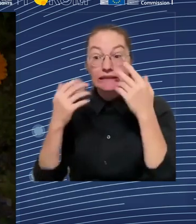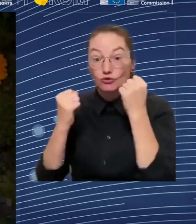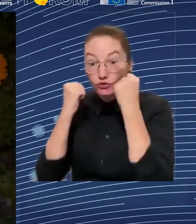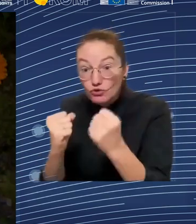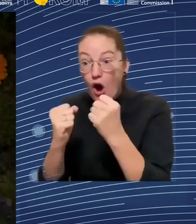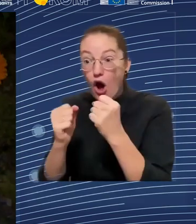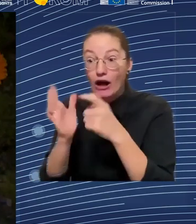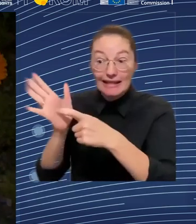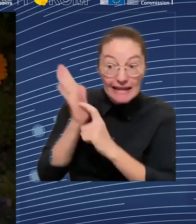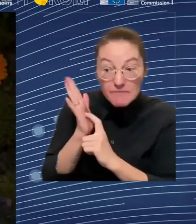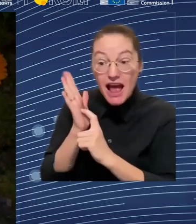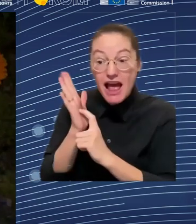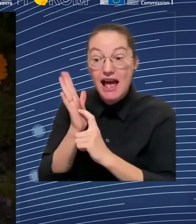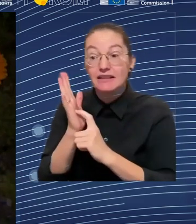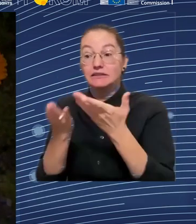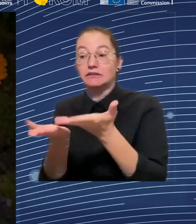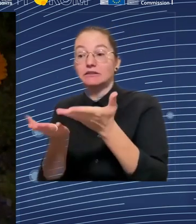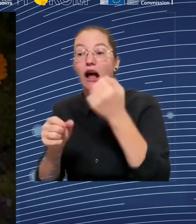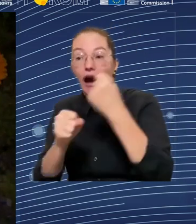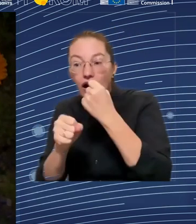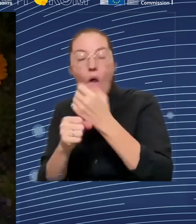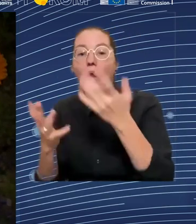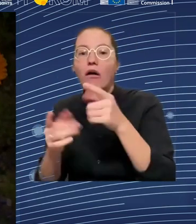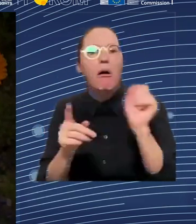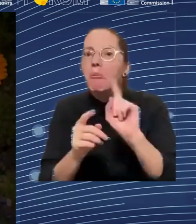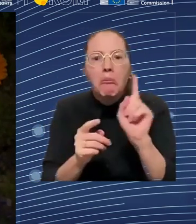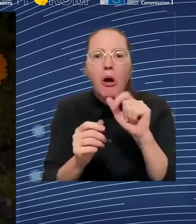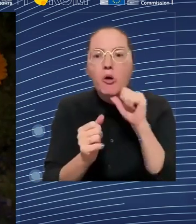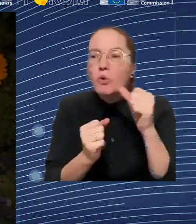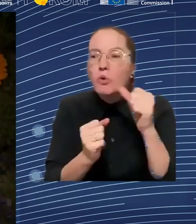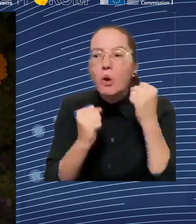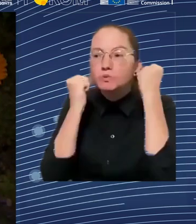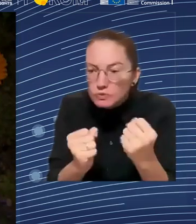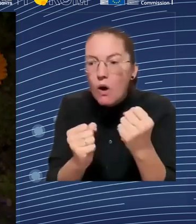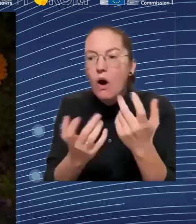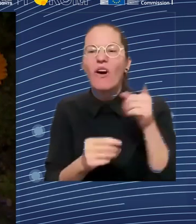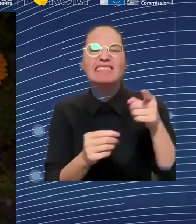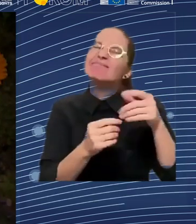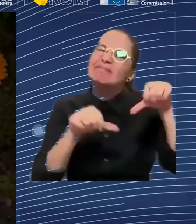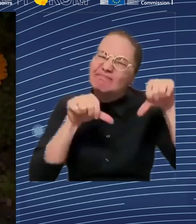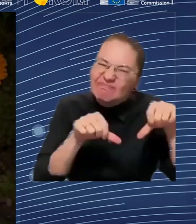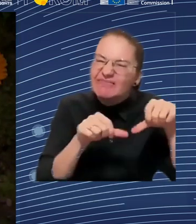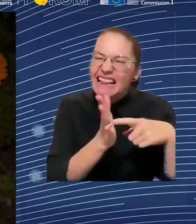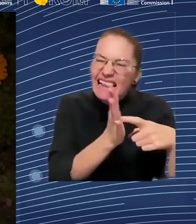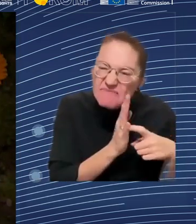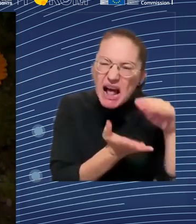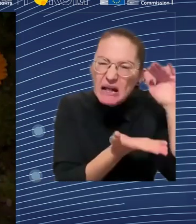platforms, national or international, you don't find that, and then you are missing too much. That's one of the things that really worries me a lot.